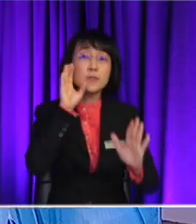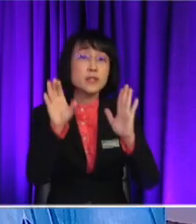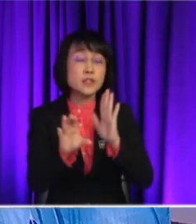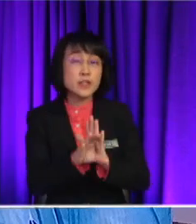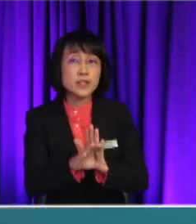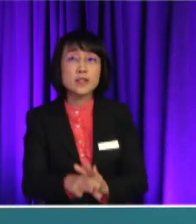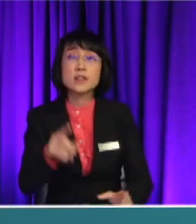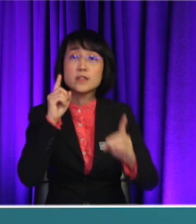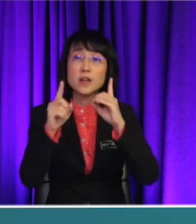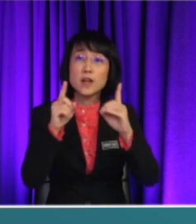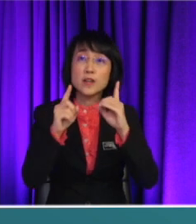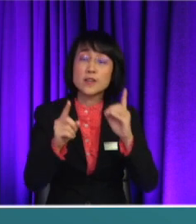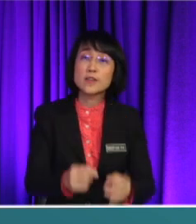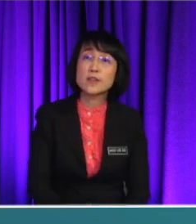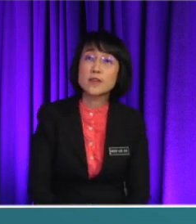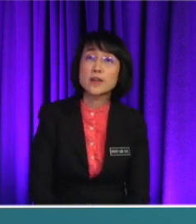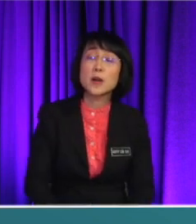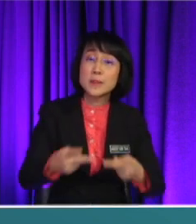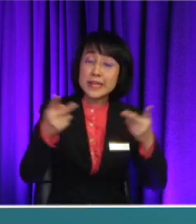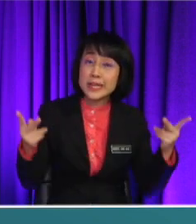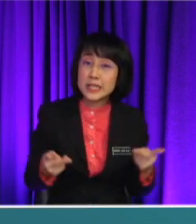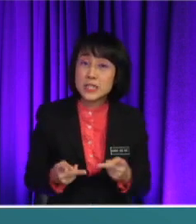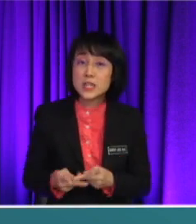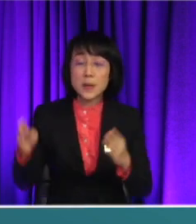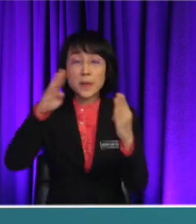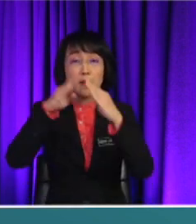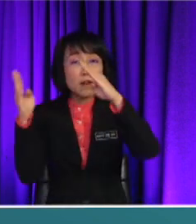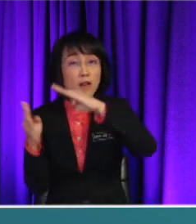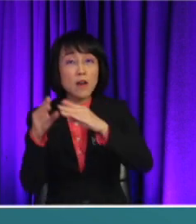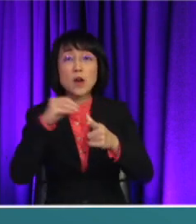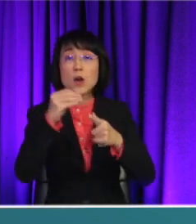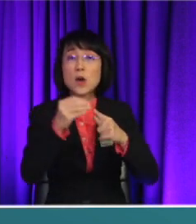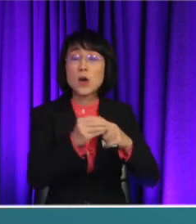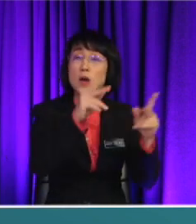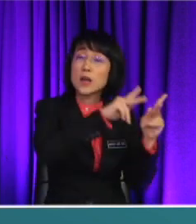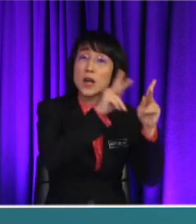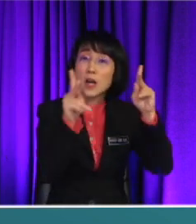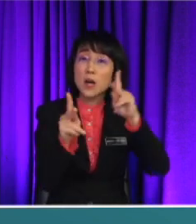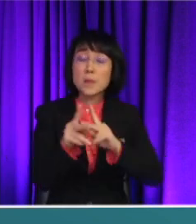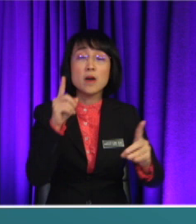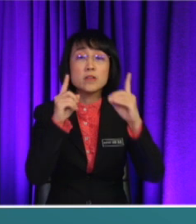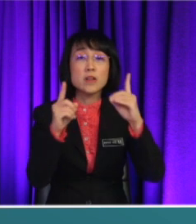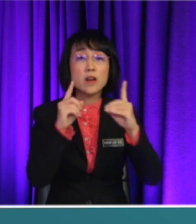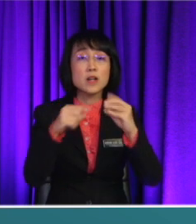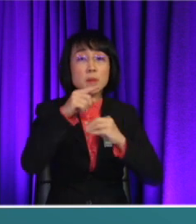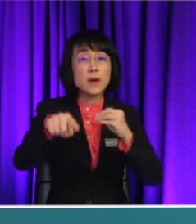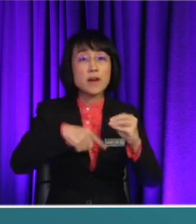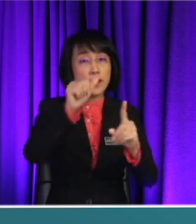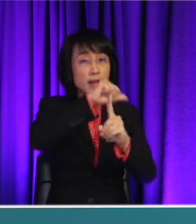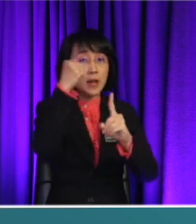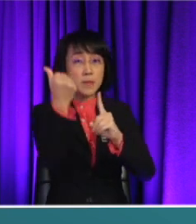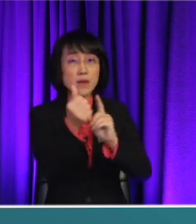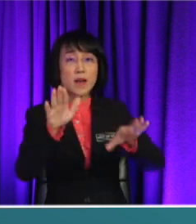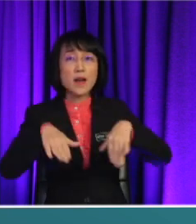talk about the places, is it in the urban or rural area? And you can talk about the atmosphere of the place and how the